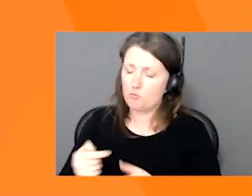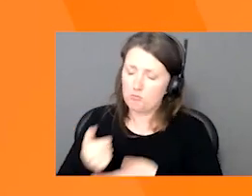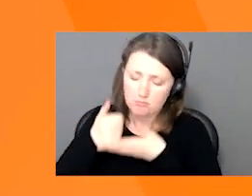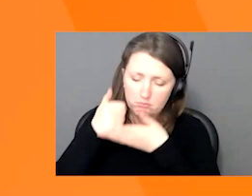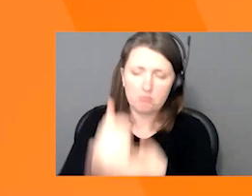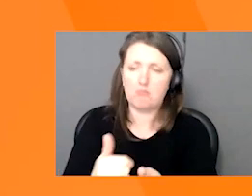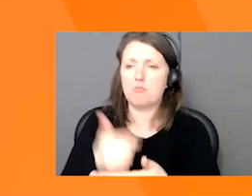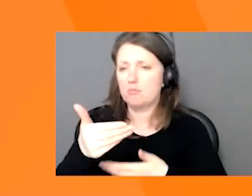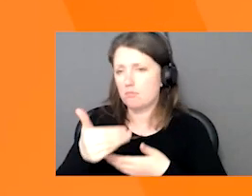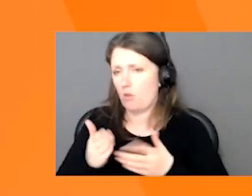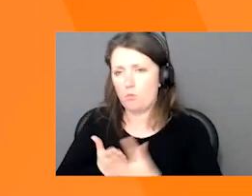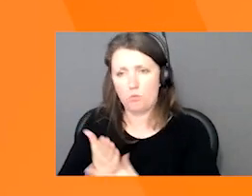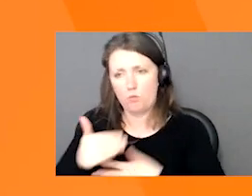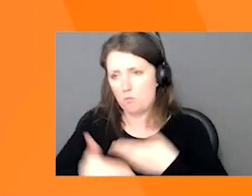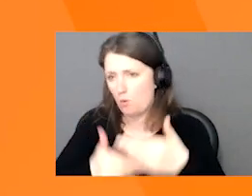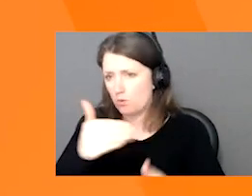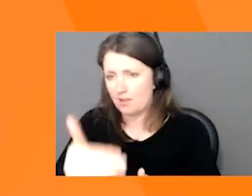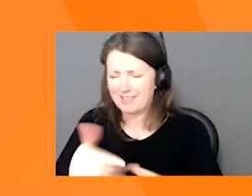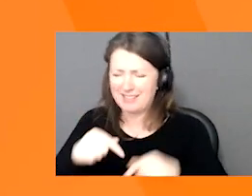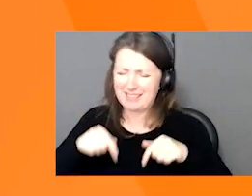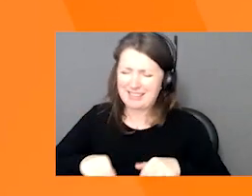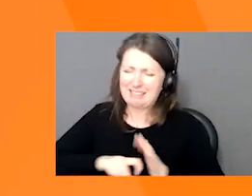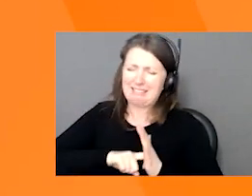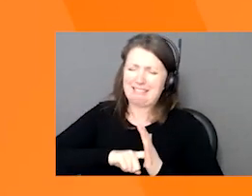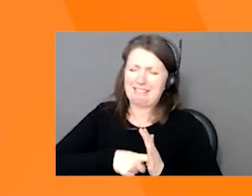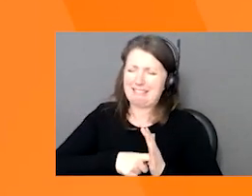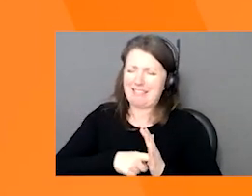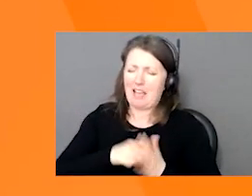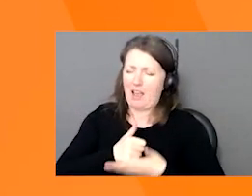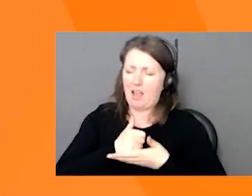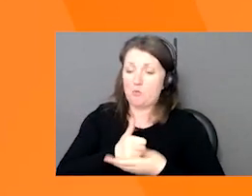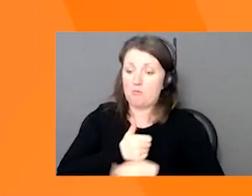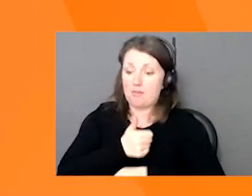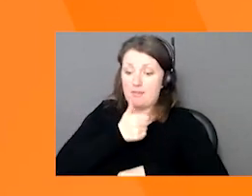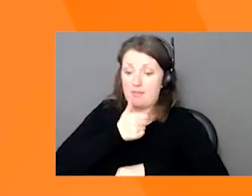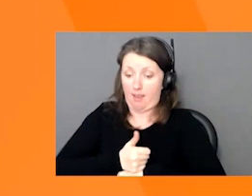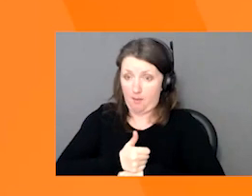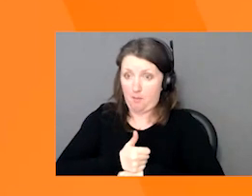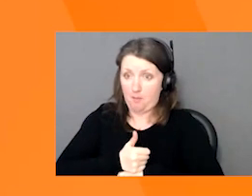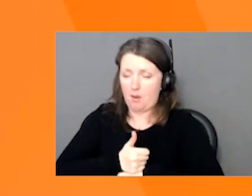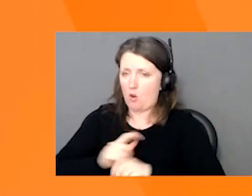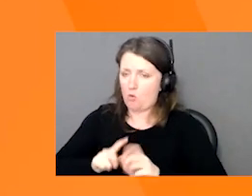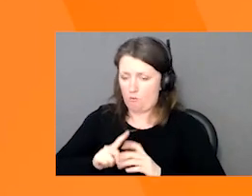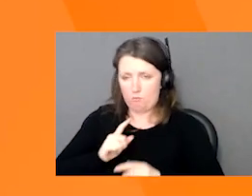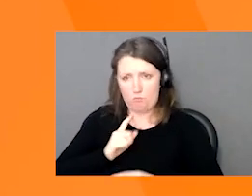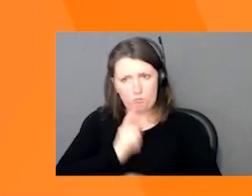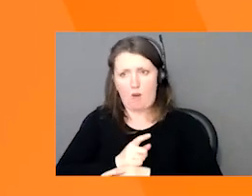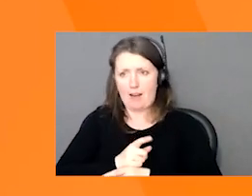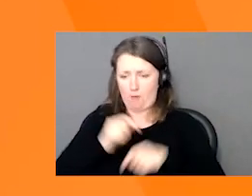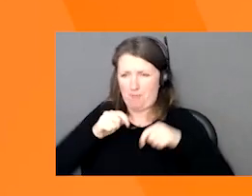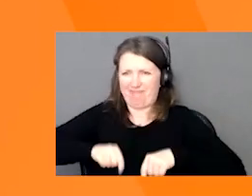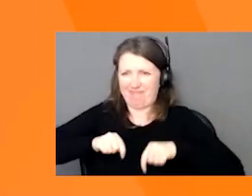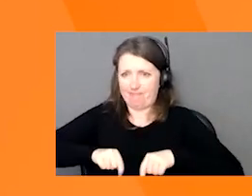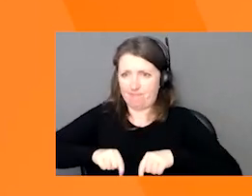Manage MyJeetan helps you get it right from the beginning, because once you've got your Jeetan, you can use the tool to add your product information,